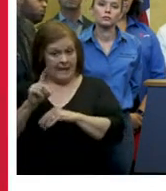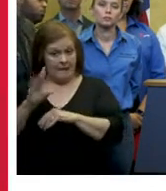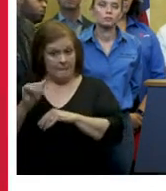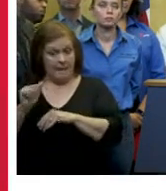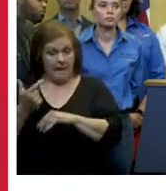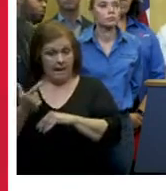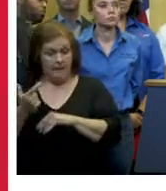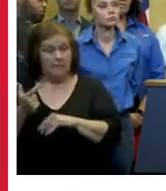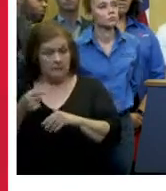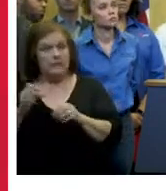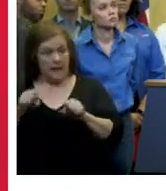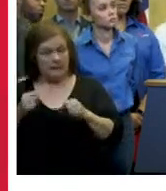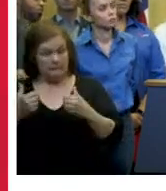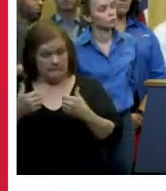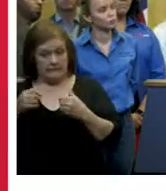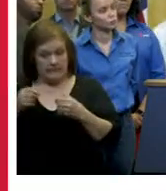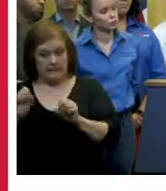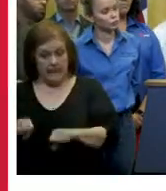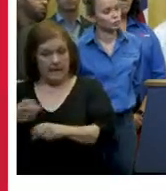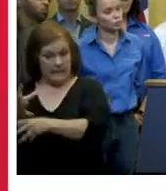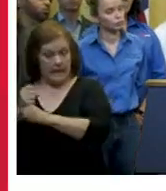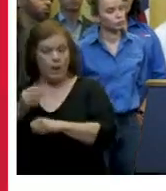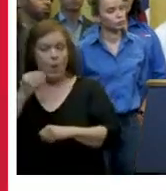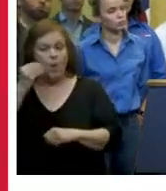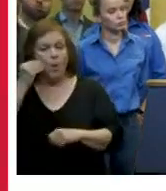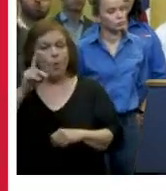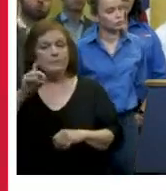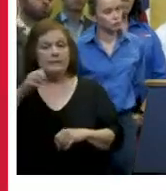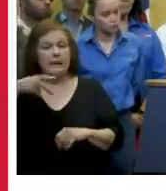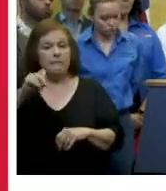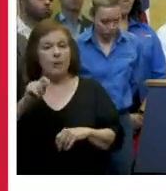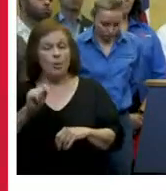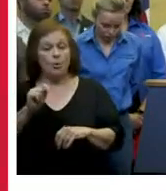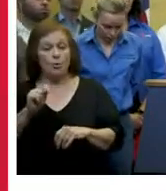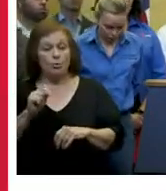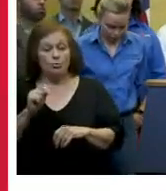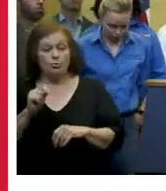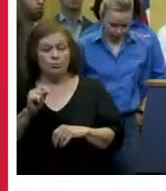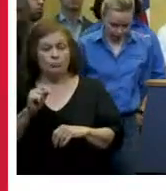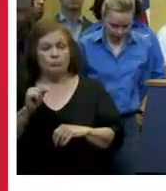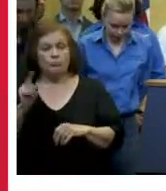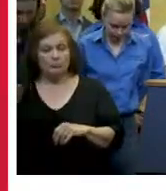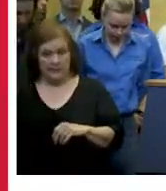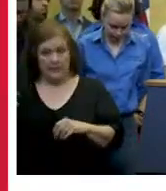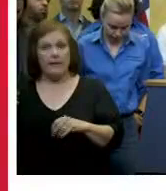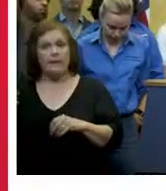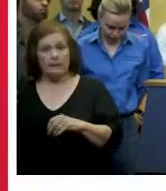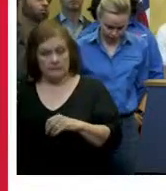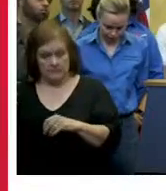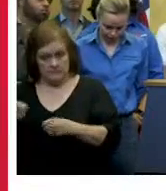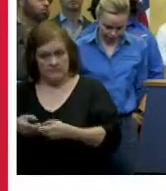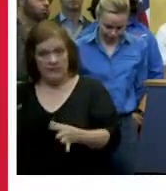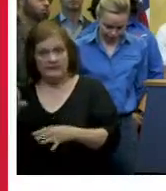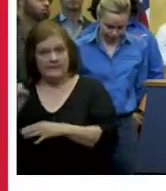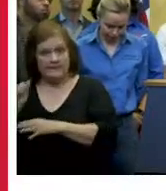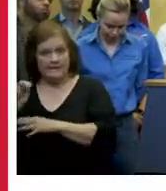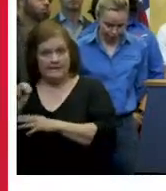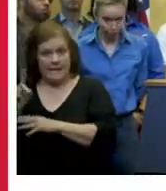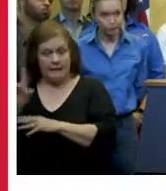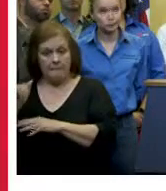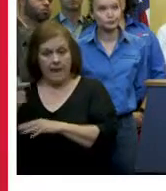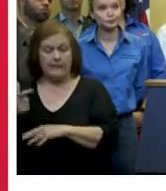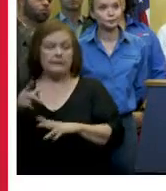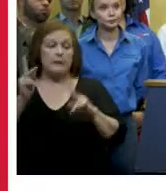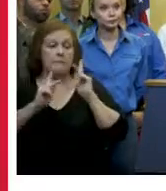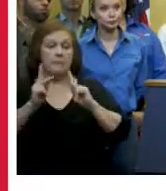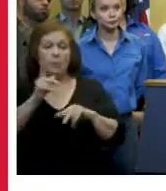absolutely available um home depot for example there's been um action there activity there uh there are